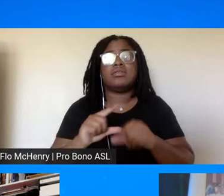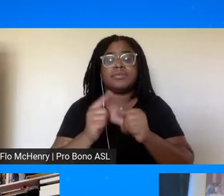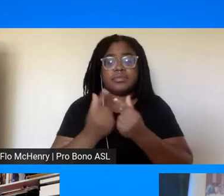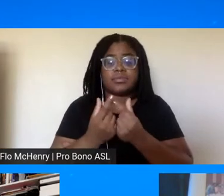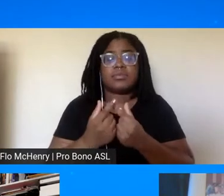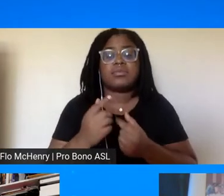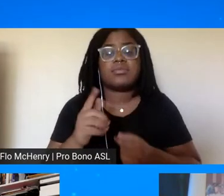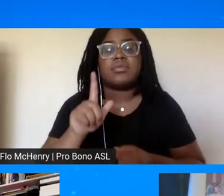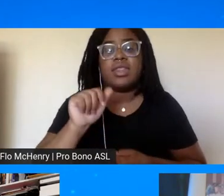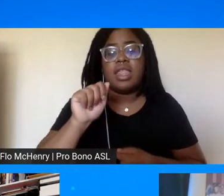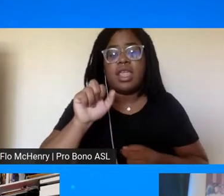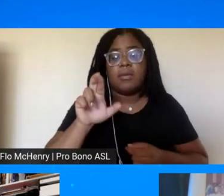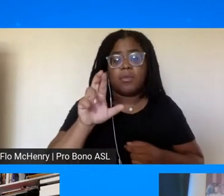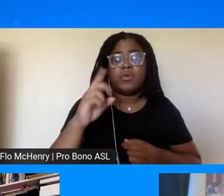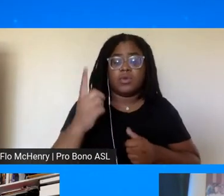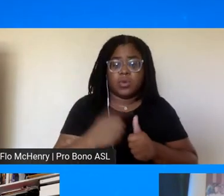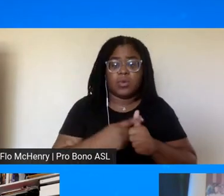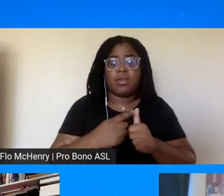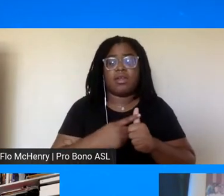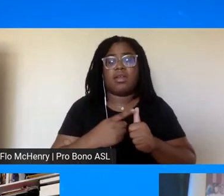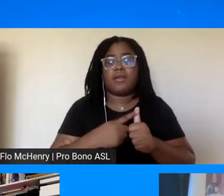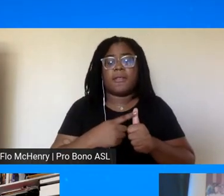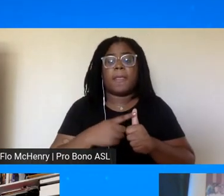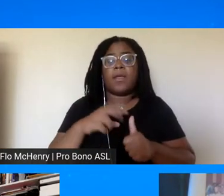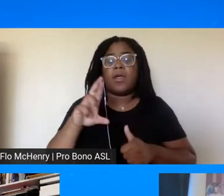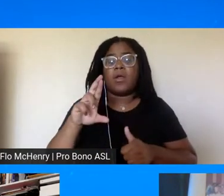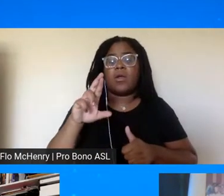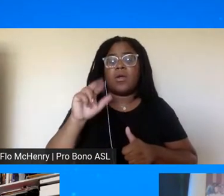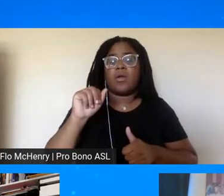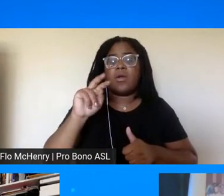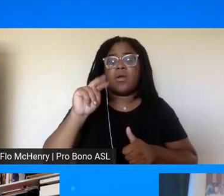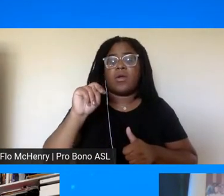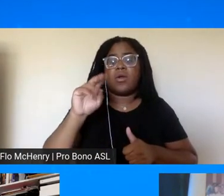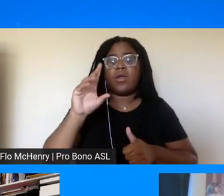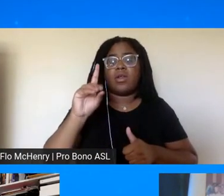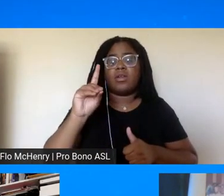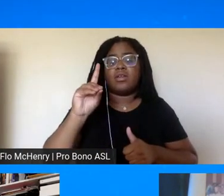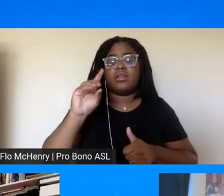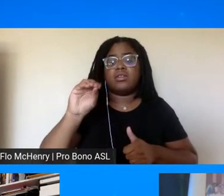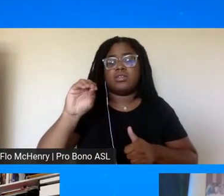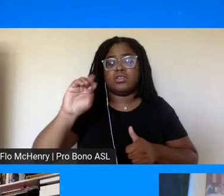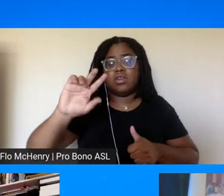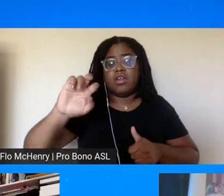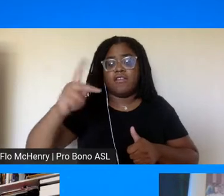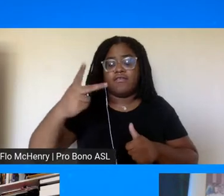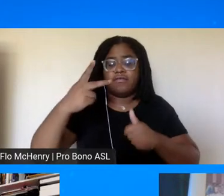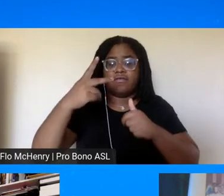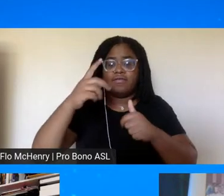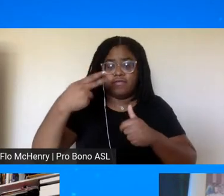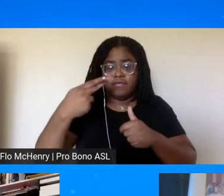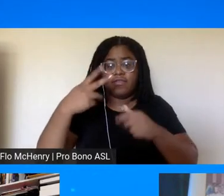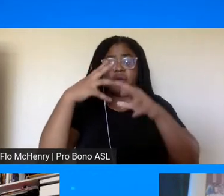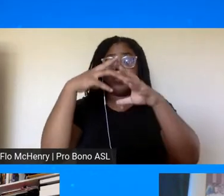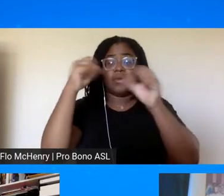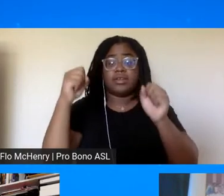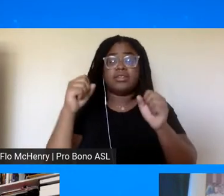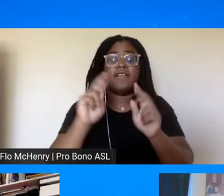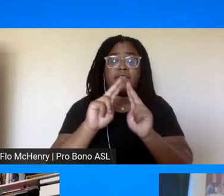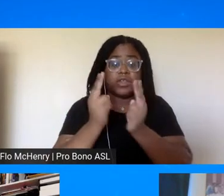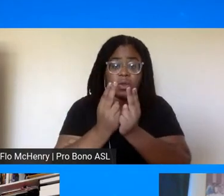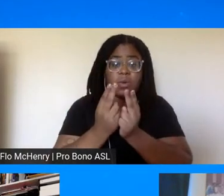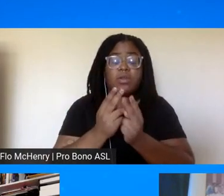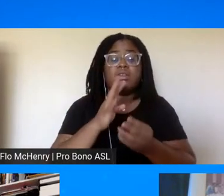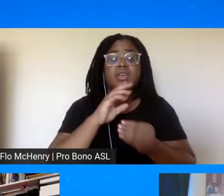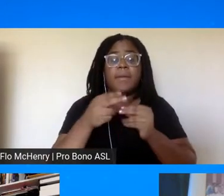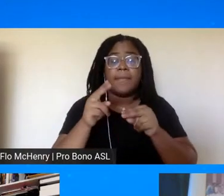philip randolph was the president of the of the pullman porters union and that was a word of blacks serve the trains and